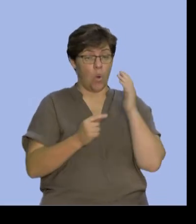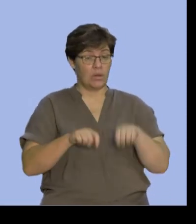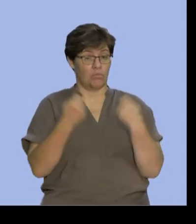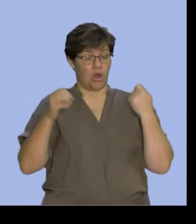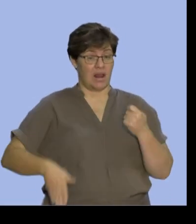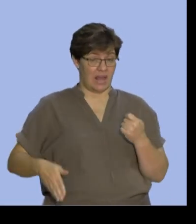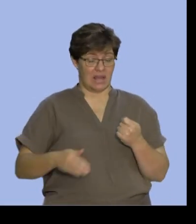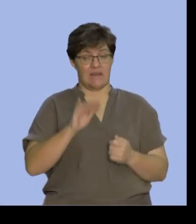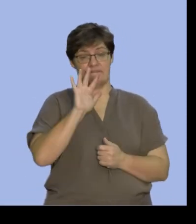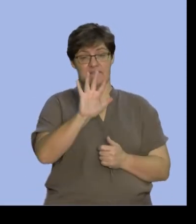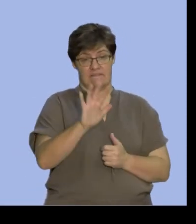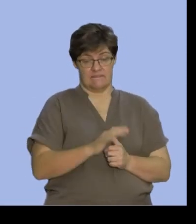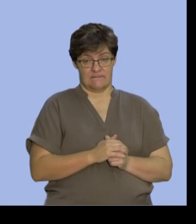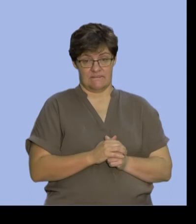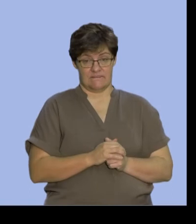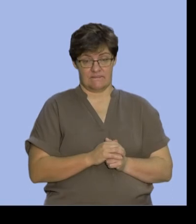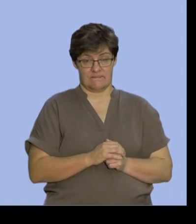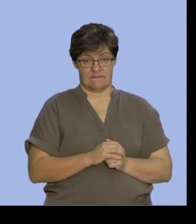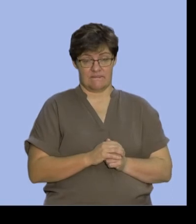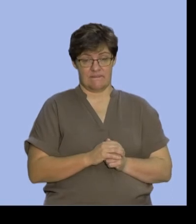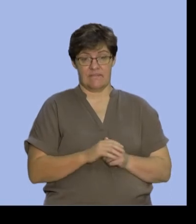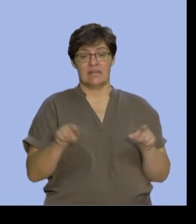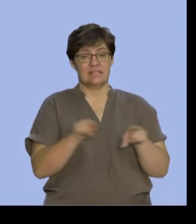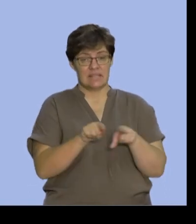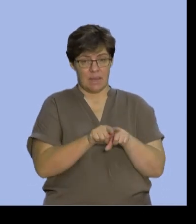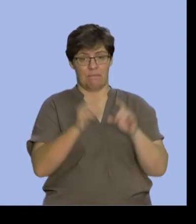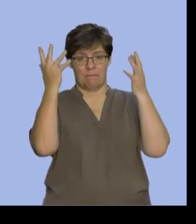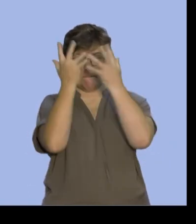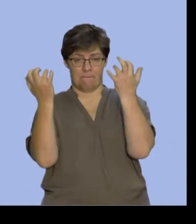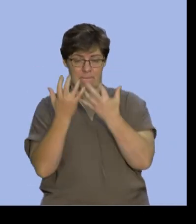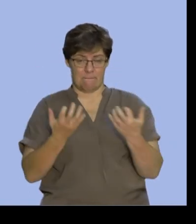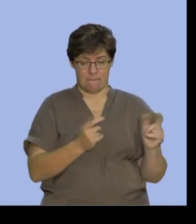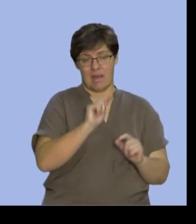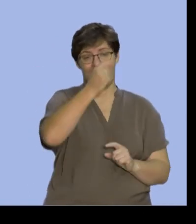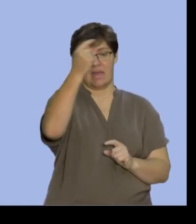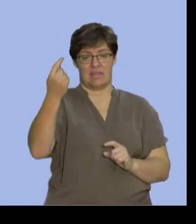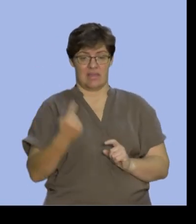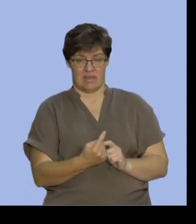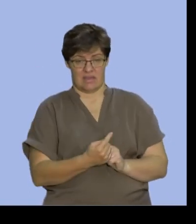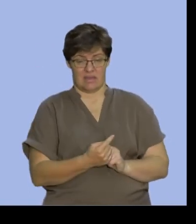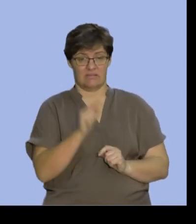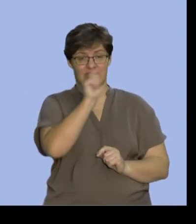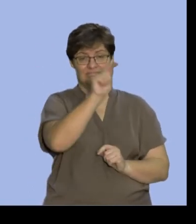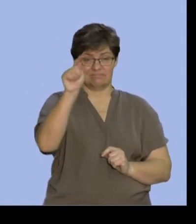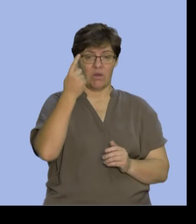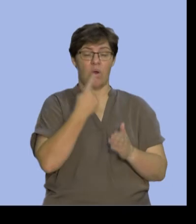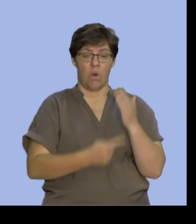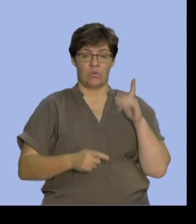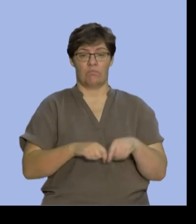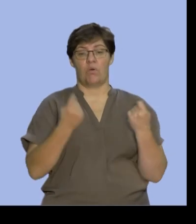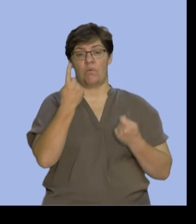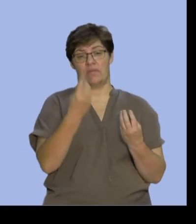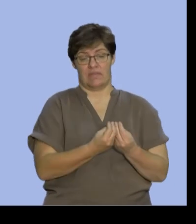would be 5 and so in the same way you could calculate all the others of those that have only broken one thing.